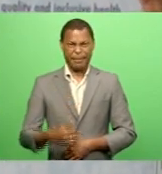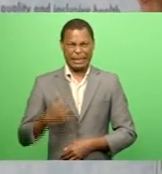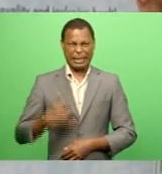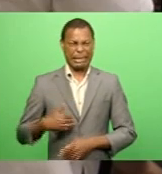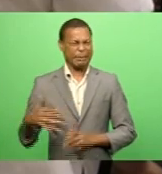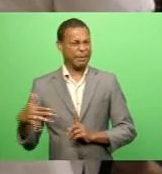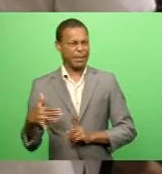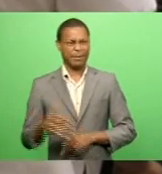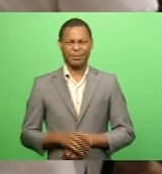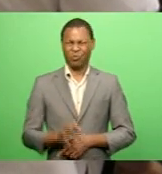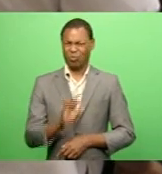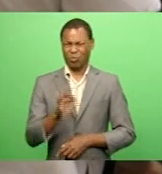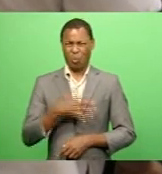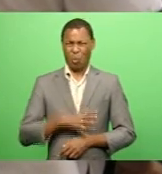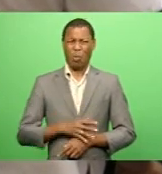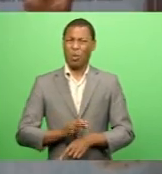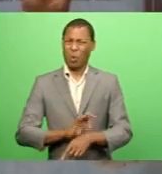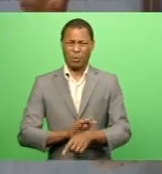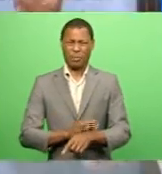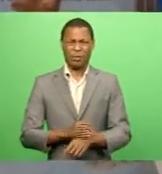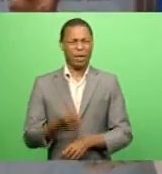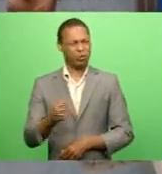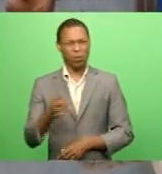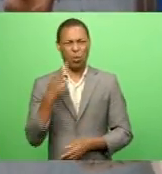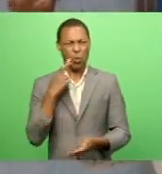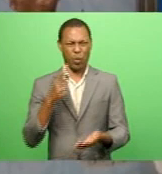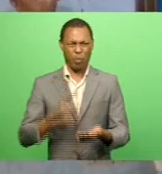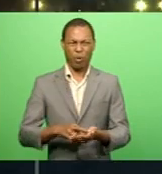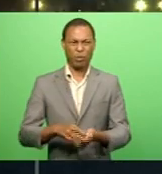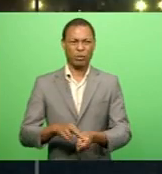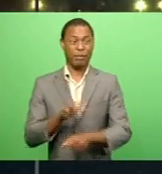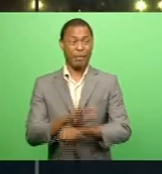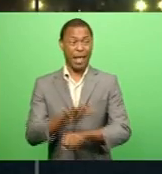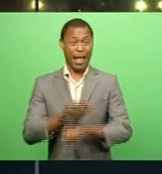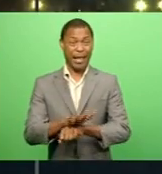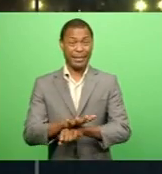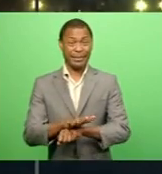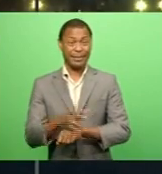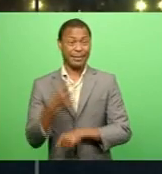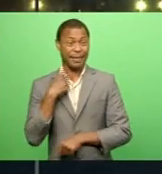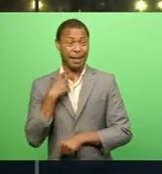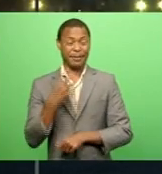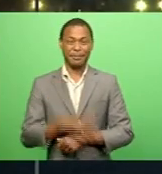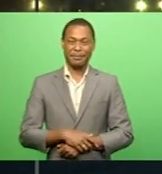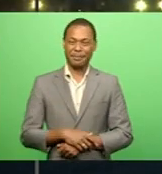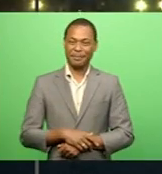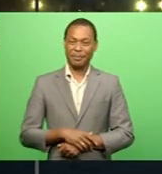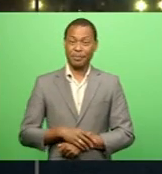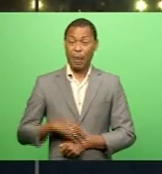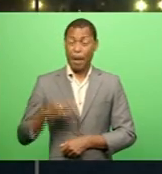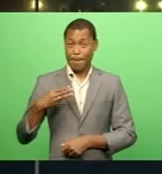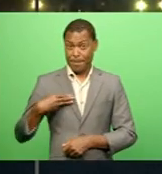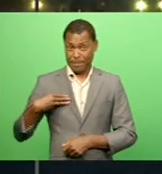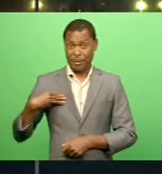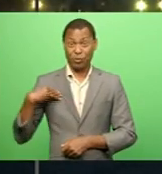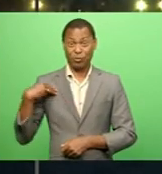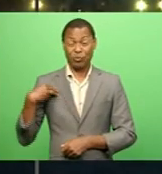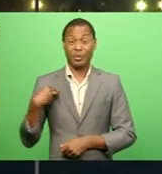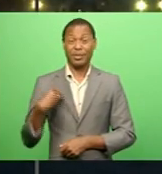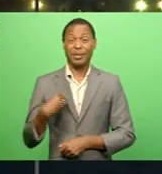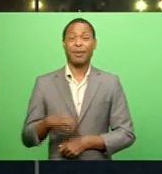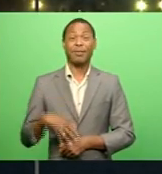hospitalization And there have been no reports of blood clots And the Ministry of Health opened the online self